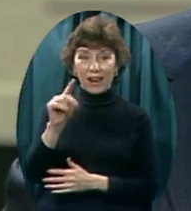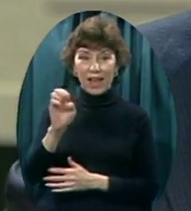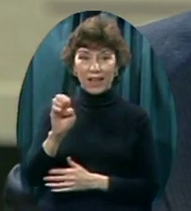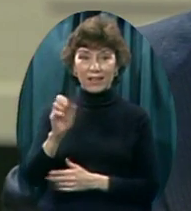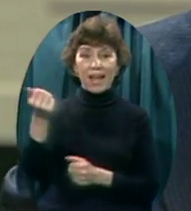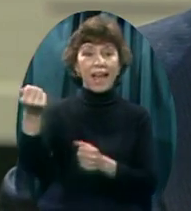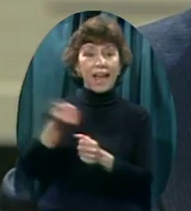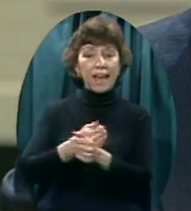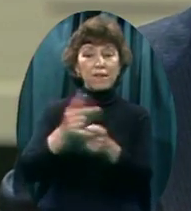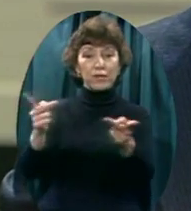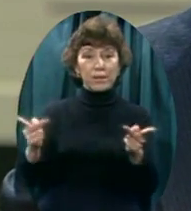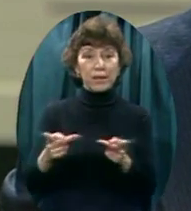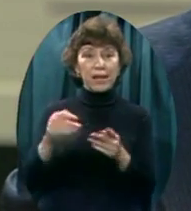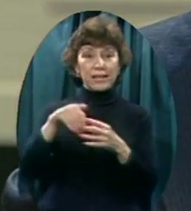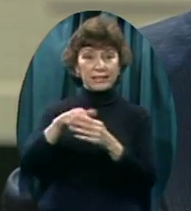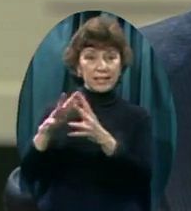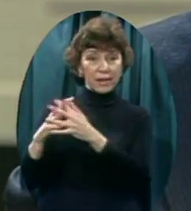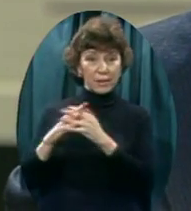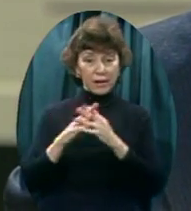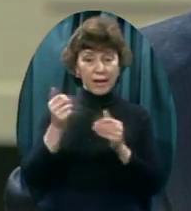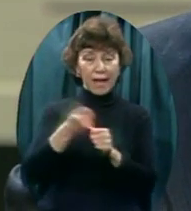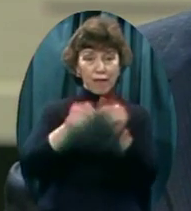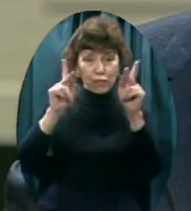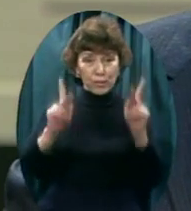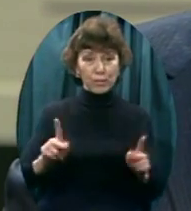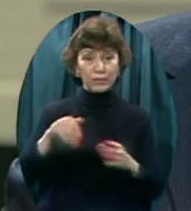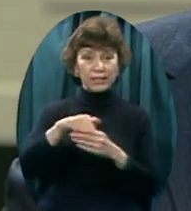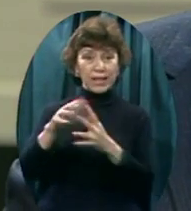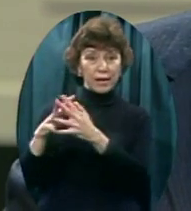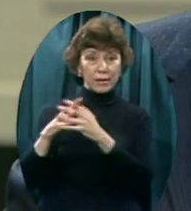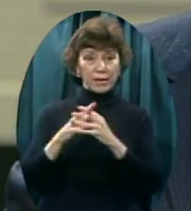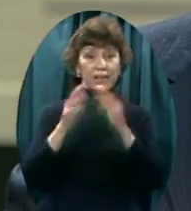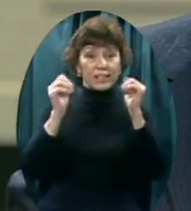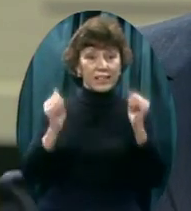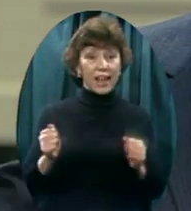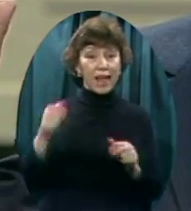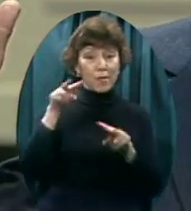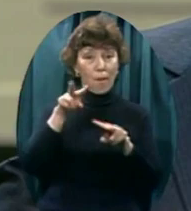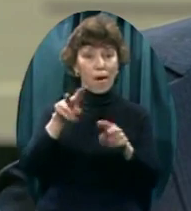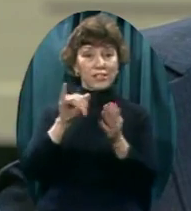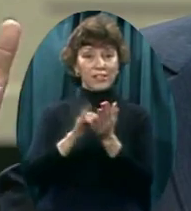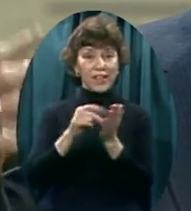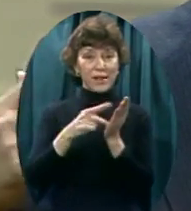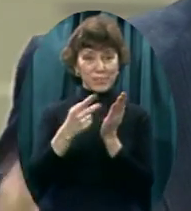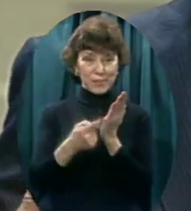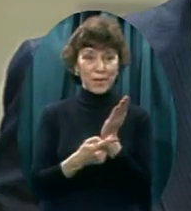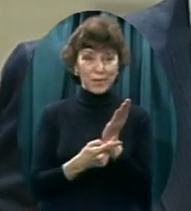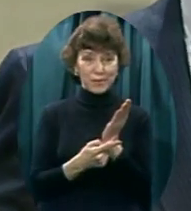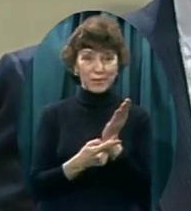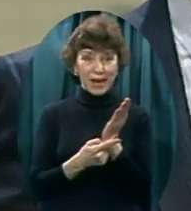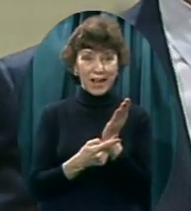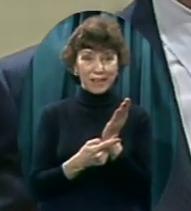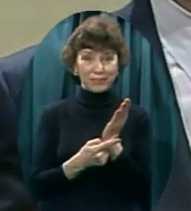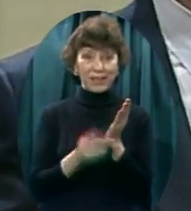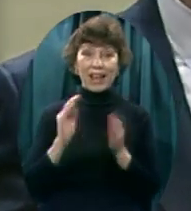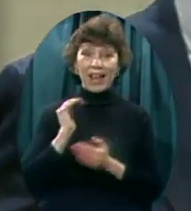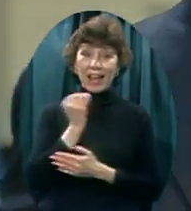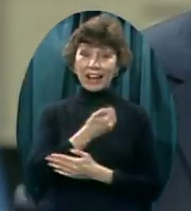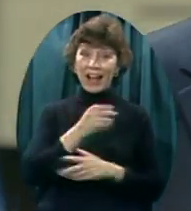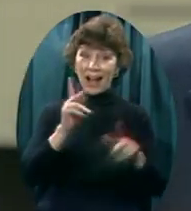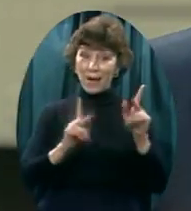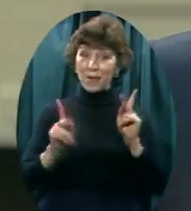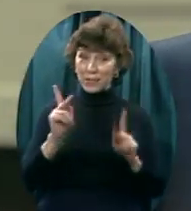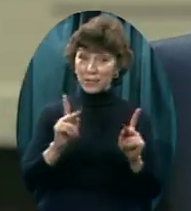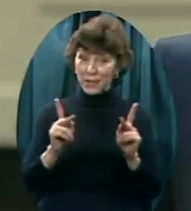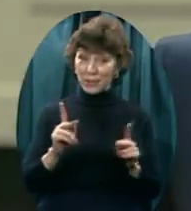And that means everyone can hear. And I'm asking you to pray with us. We'll keep our people awake from 11 to midnight to accommodate our